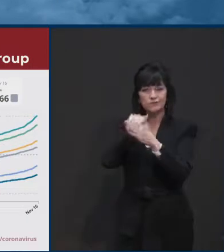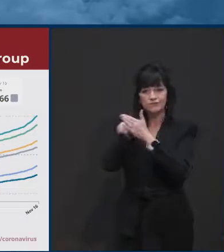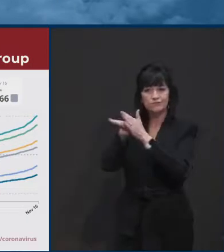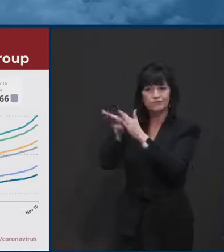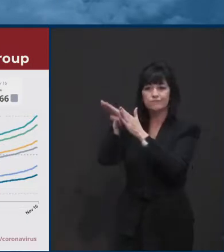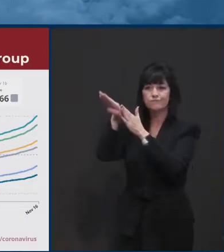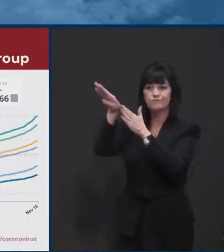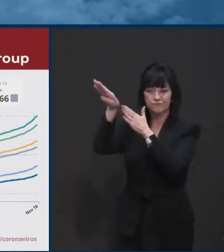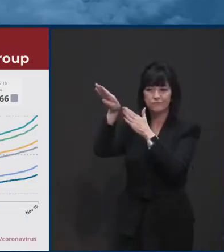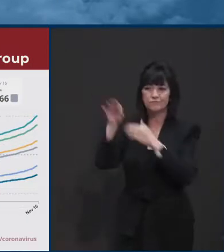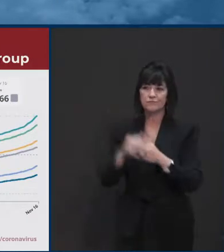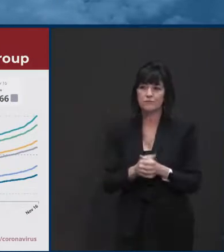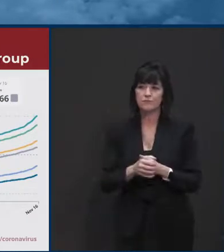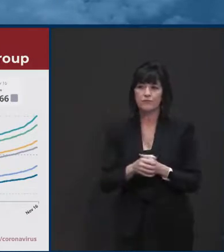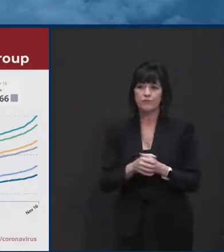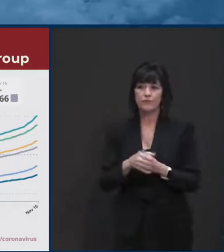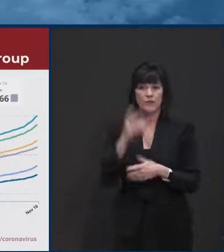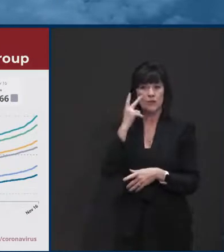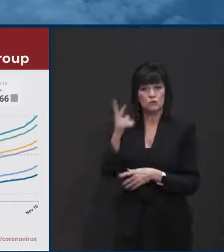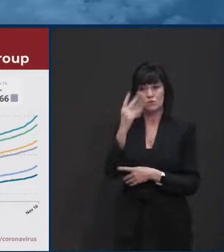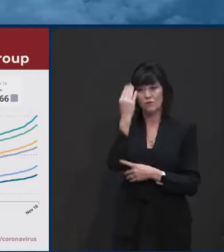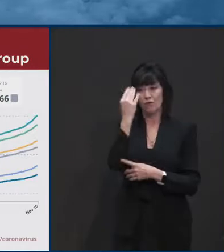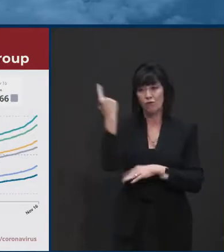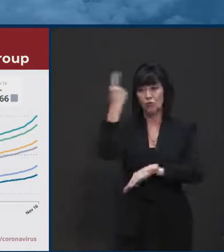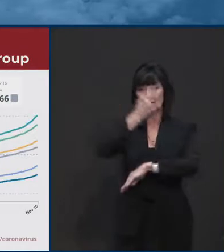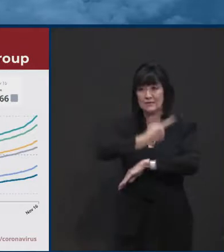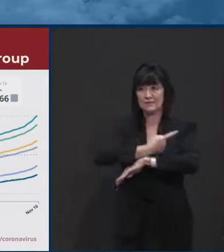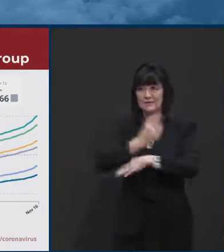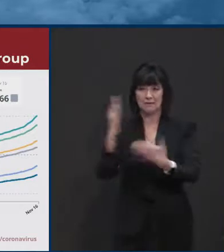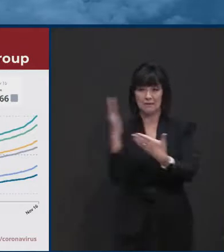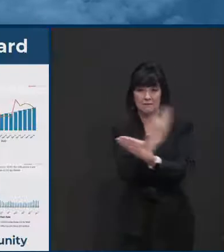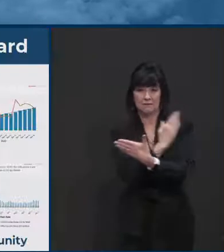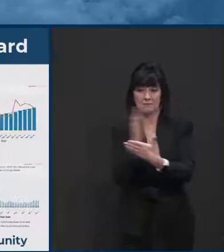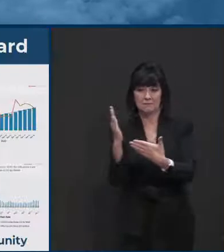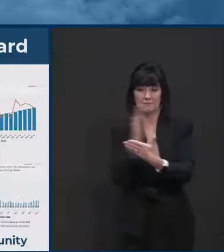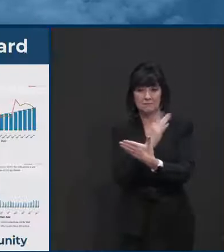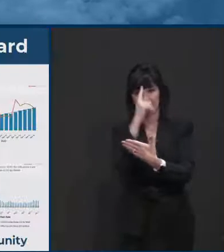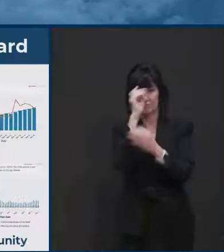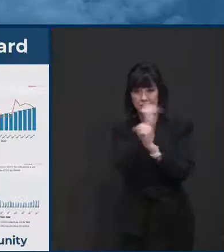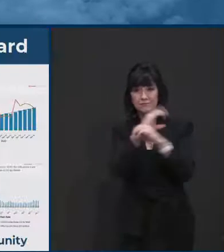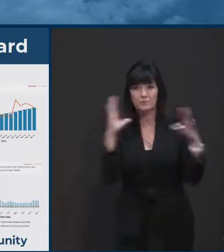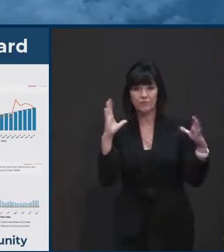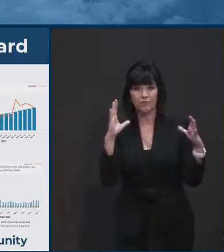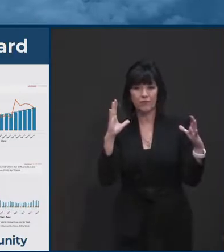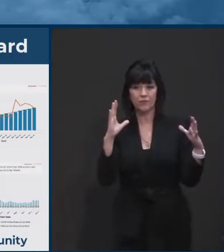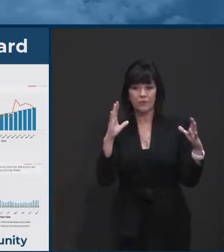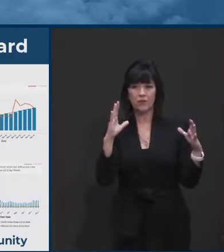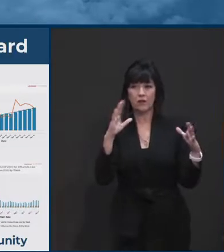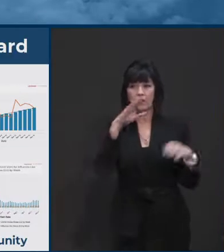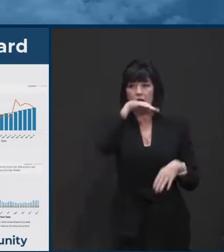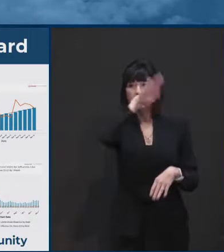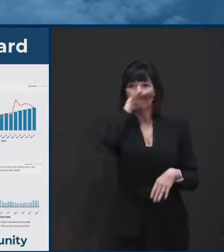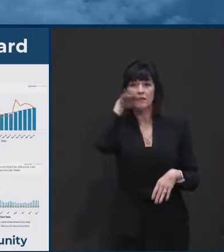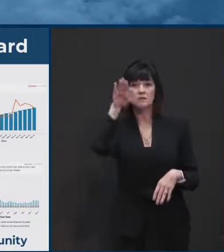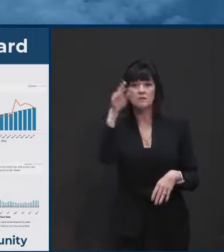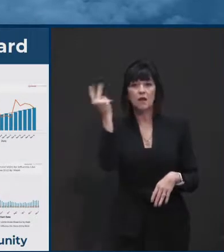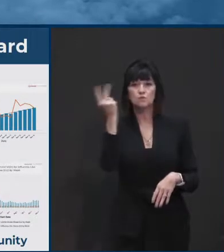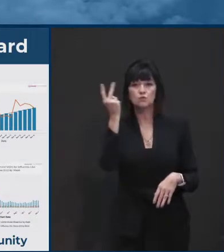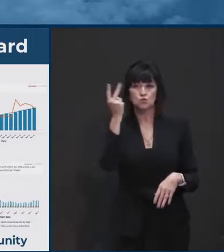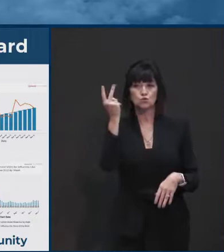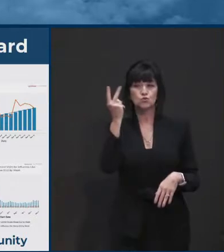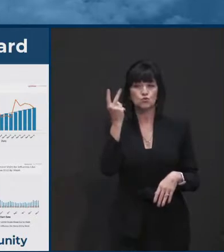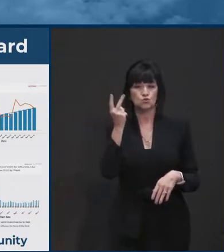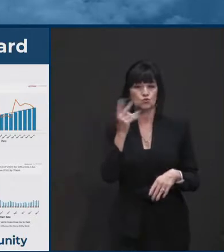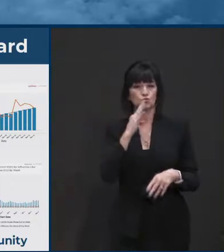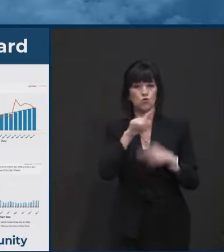If you look at the 14-day view of this, the top two are your current hospitalizations. A very bad